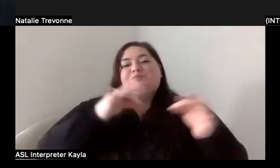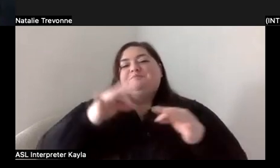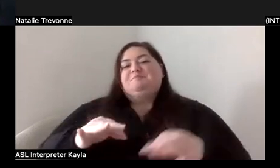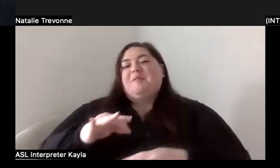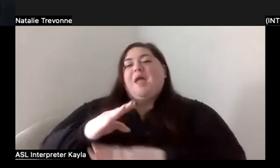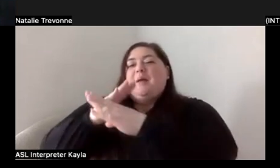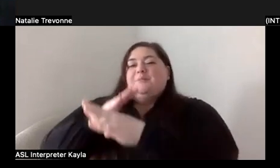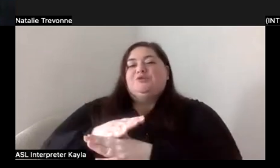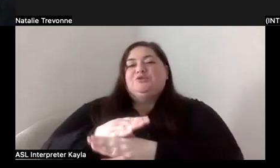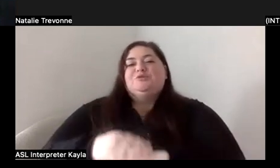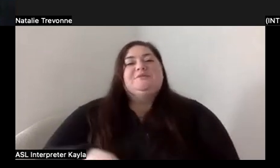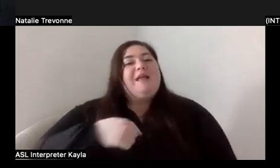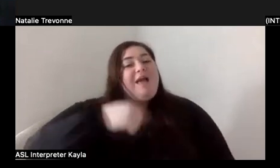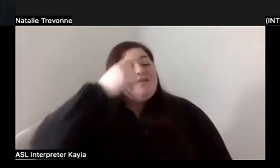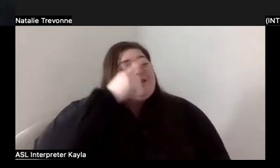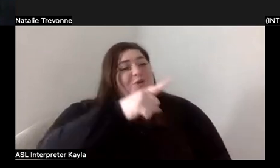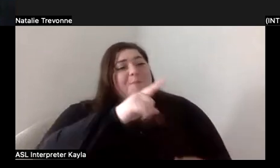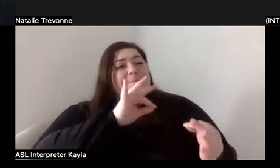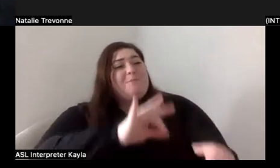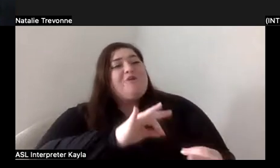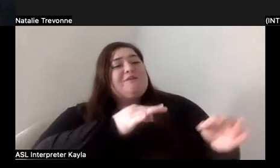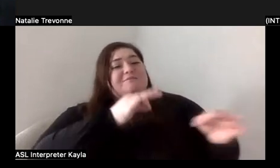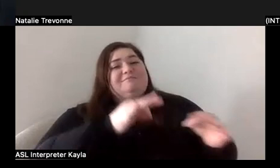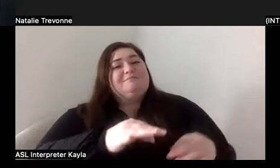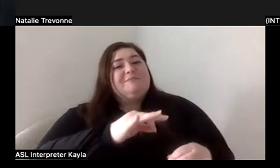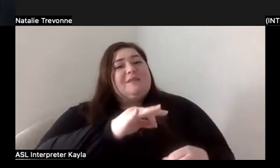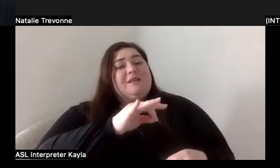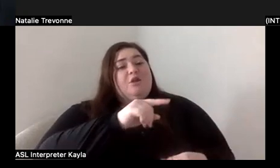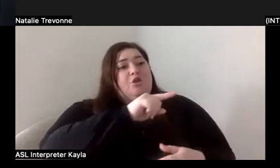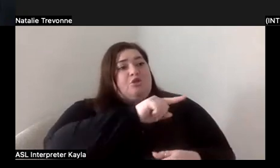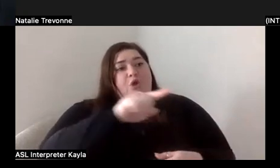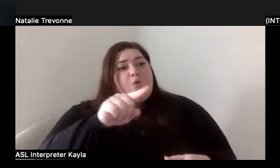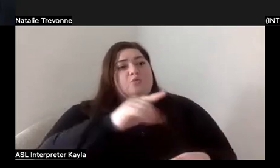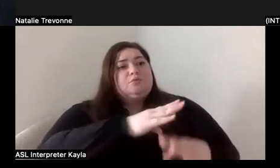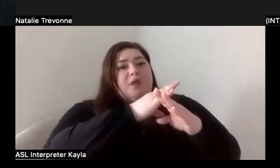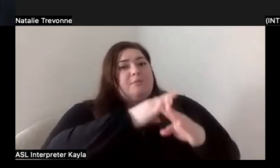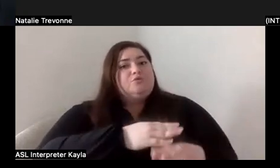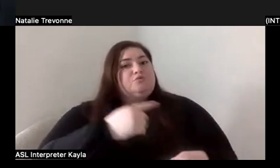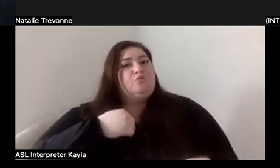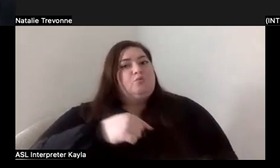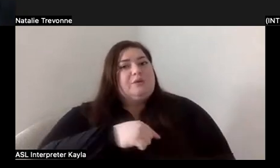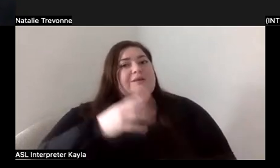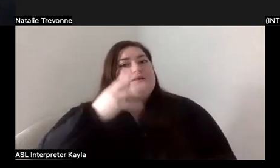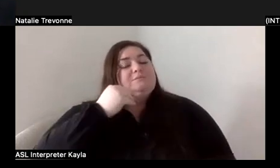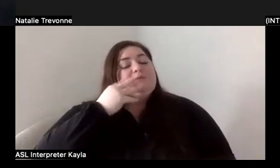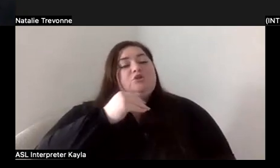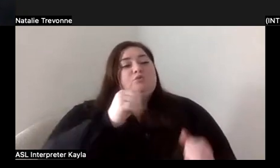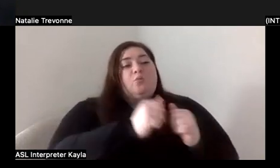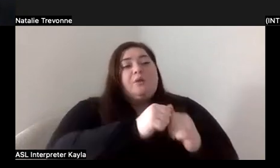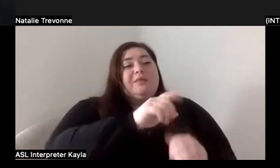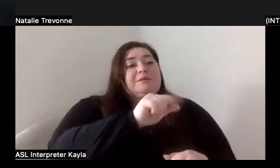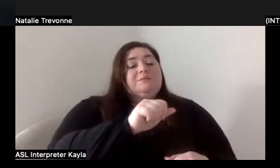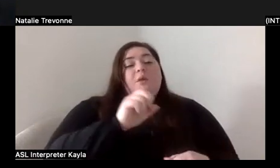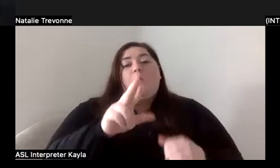great person to speak about the obstacles, though, because I think those are obstacles that we all experience disability or not time